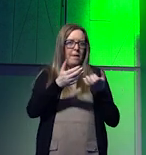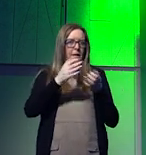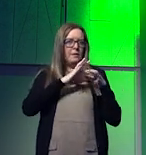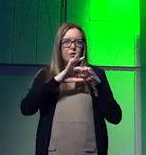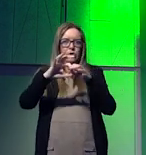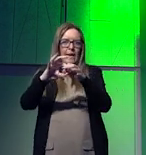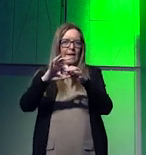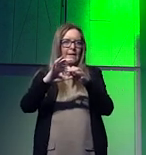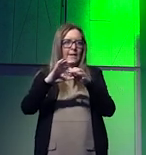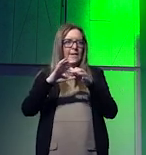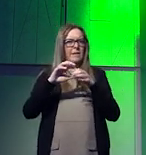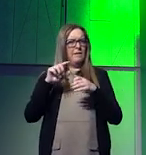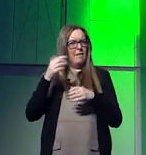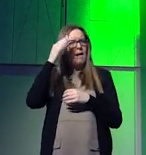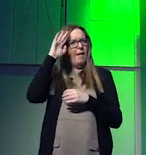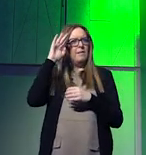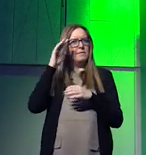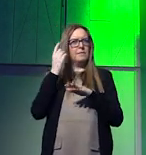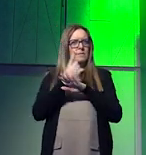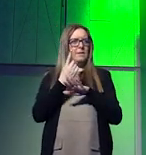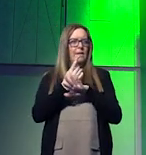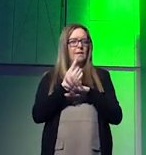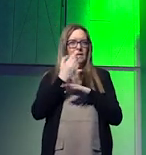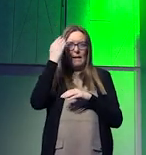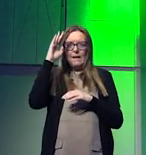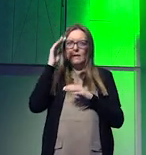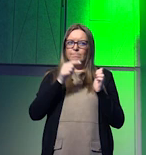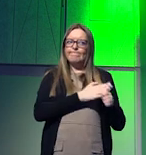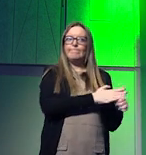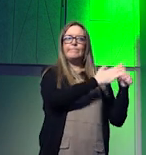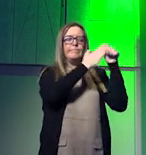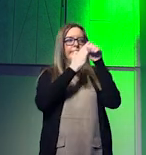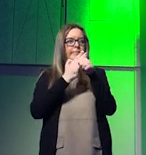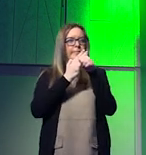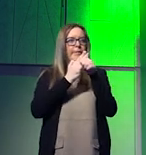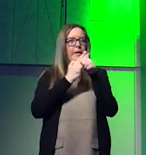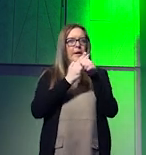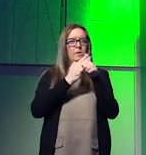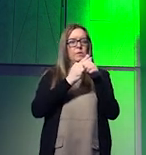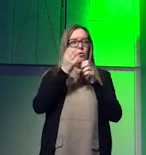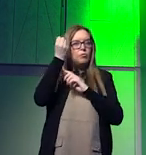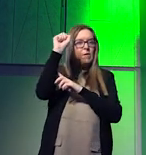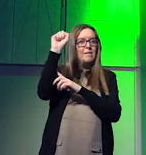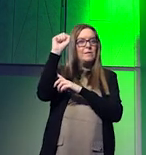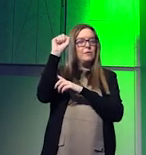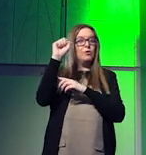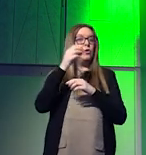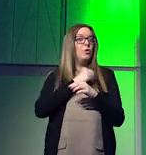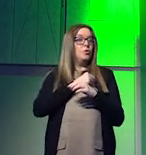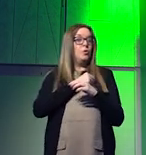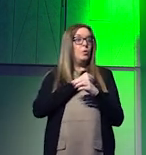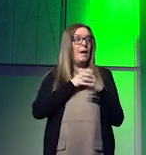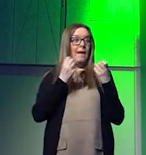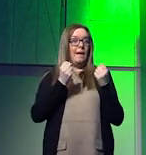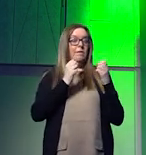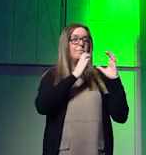It is also at the forefront. Ireland is also at the forefront of the fourth industrial revolution due to its relationship with tech giants.